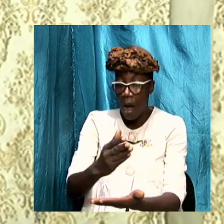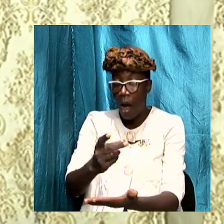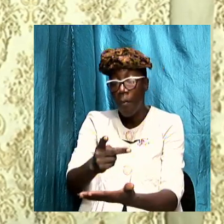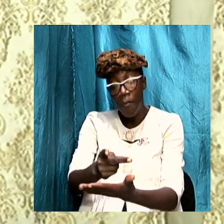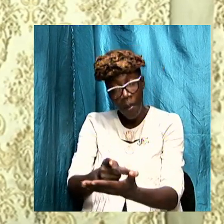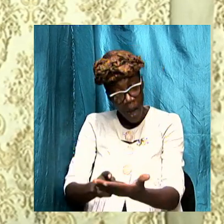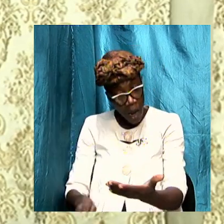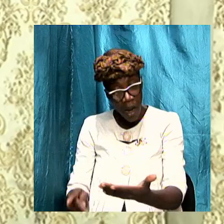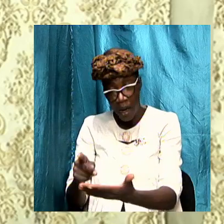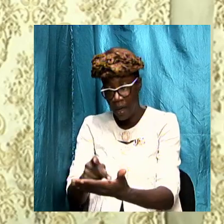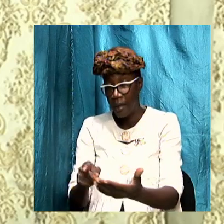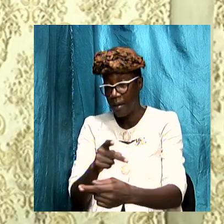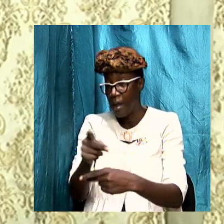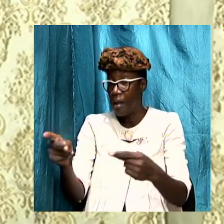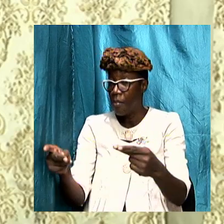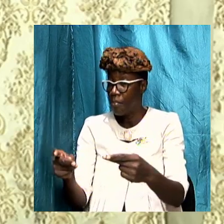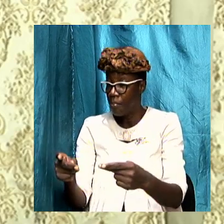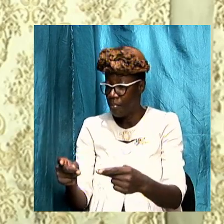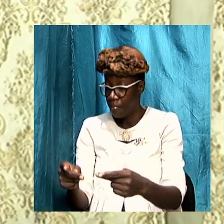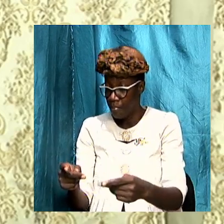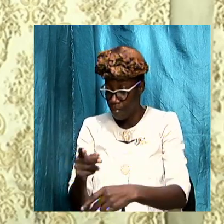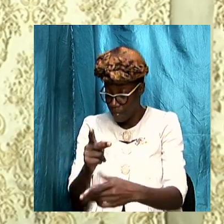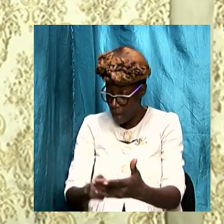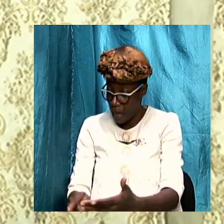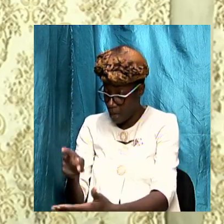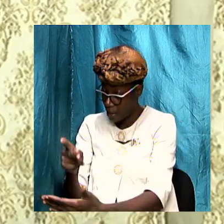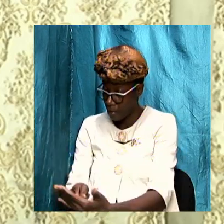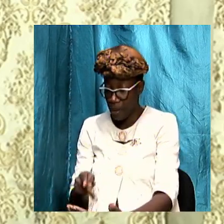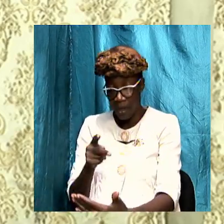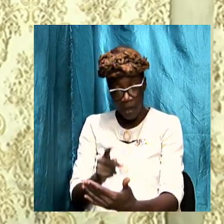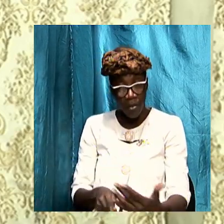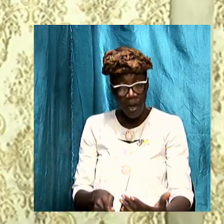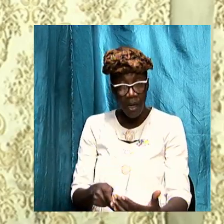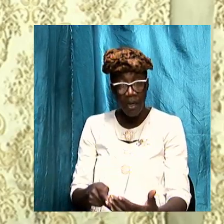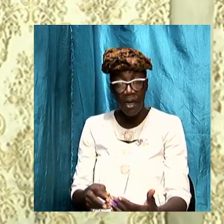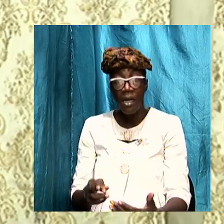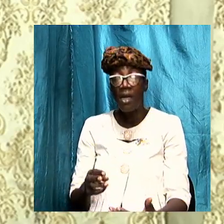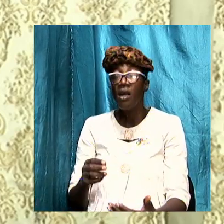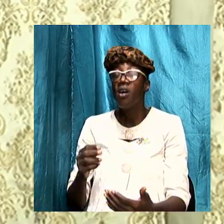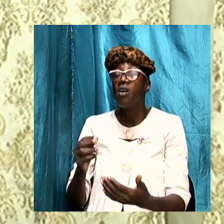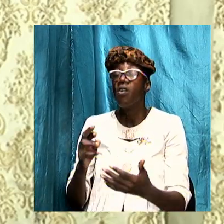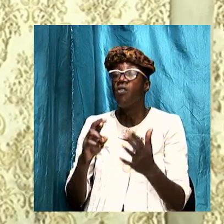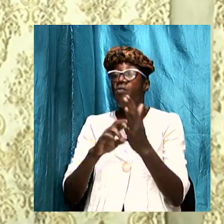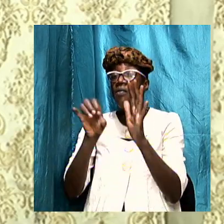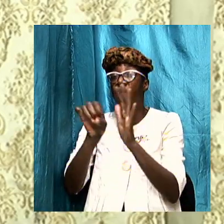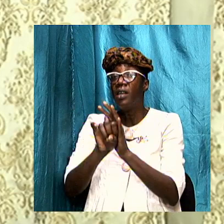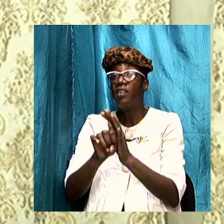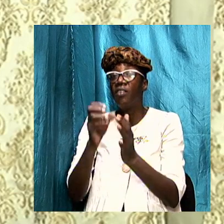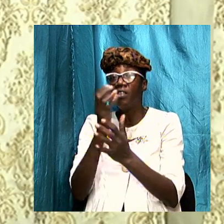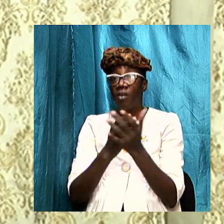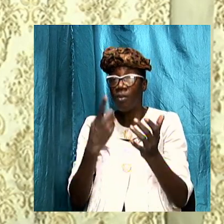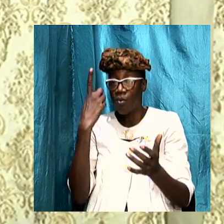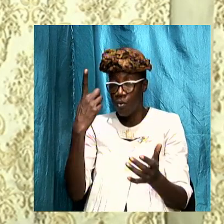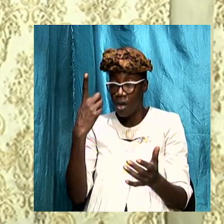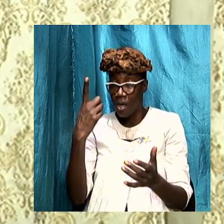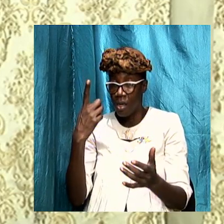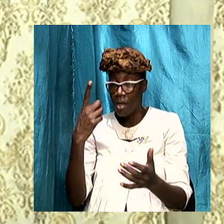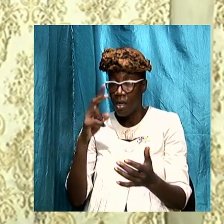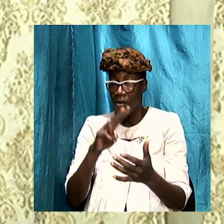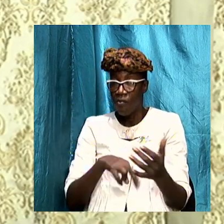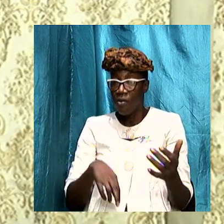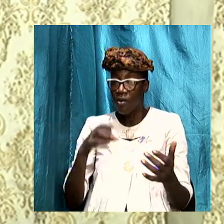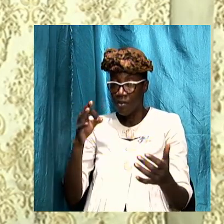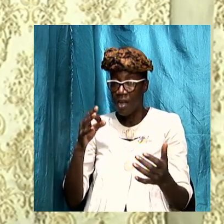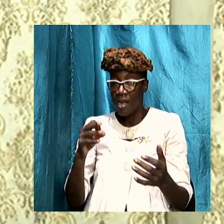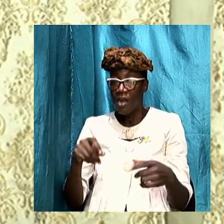19 presents to us the key in understanding the book so we're just going through a little background